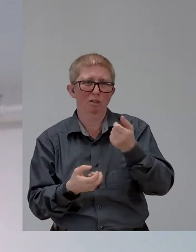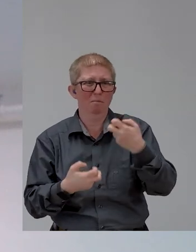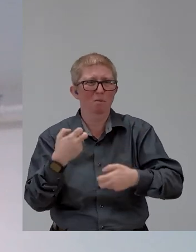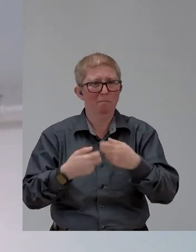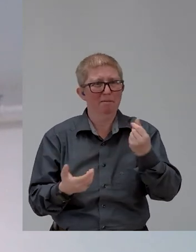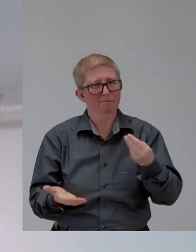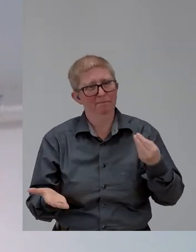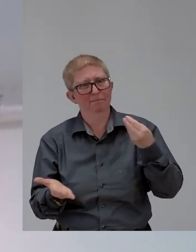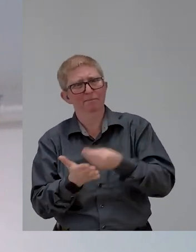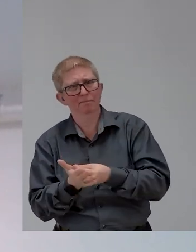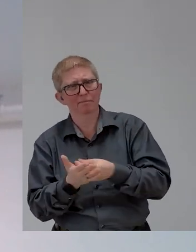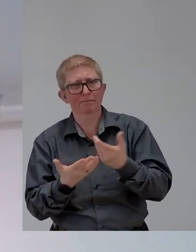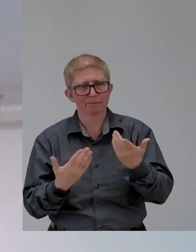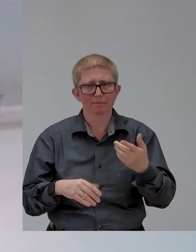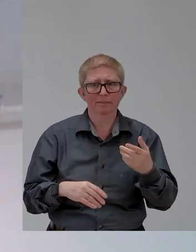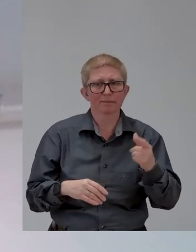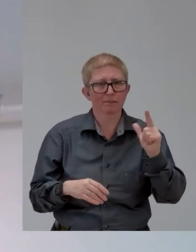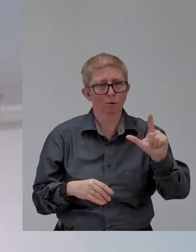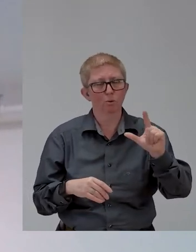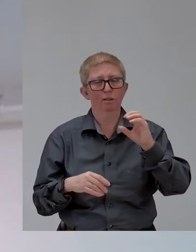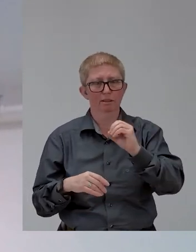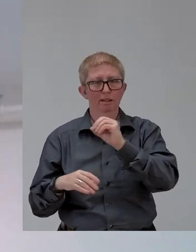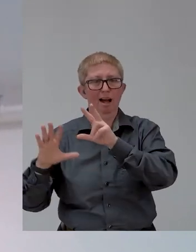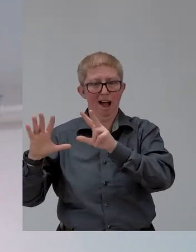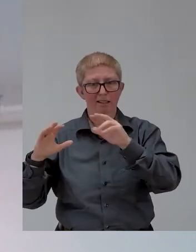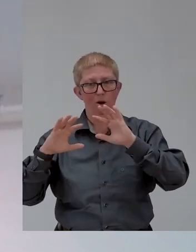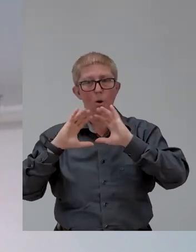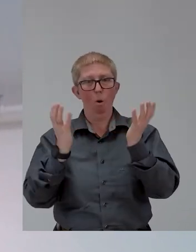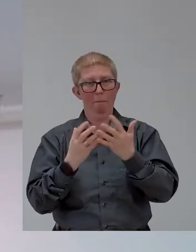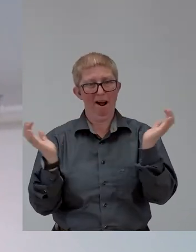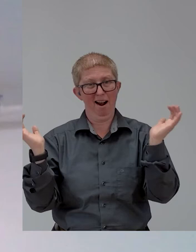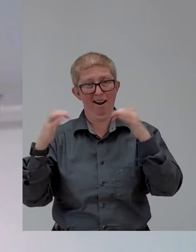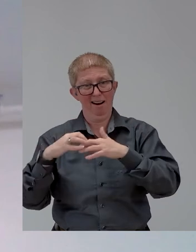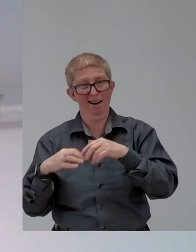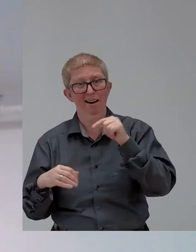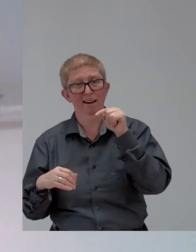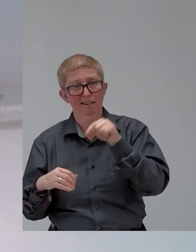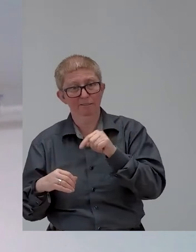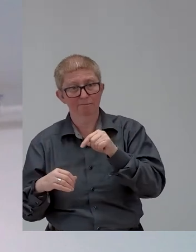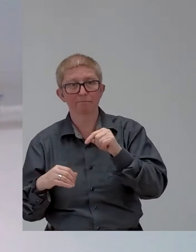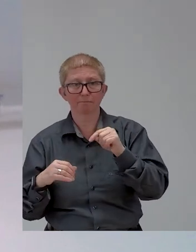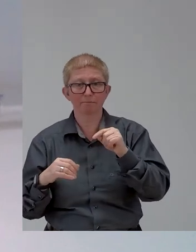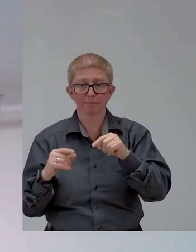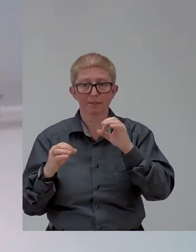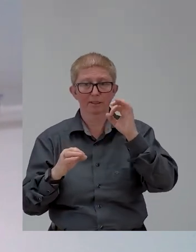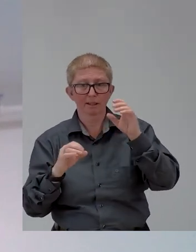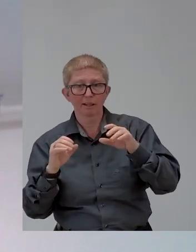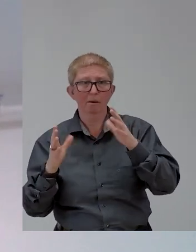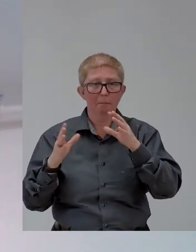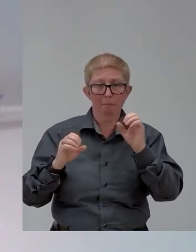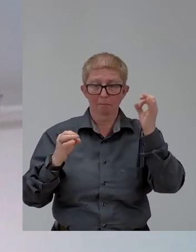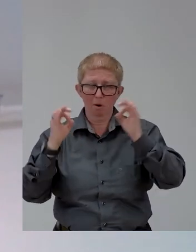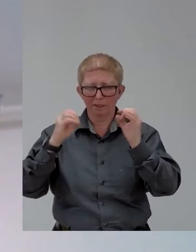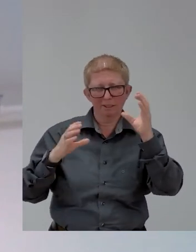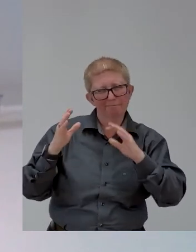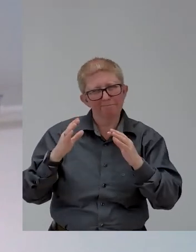recession, we saw a dip in the numbers. Following COVID, we're seeing a dip in the numbers. And this has to do in part with the economics.